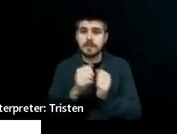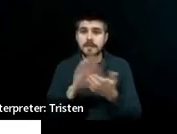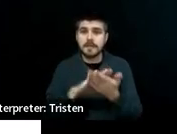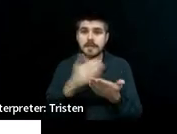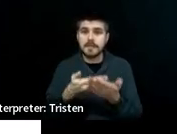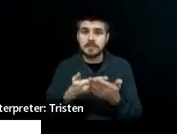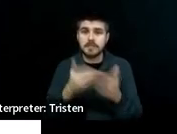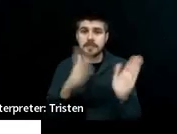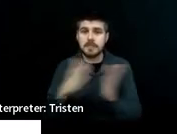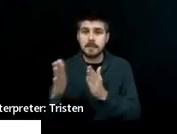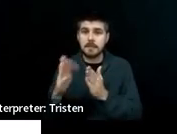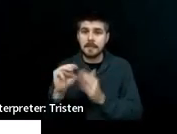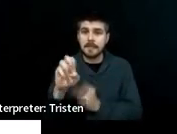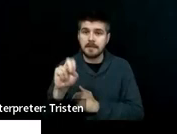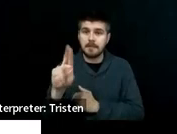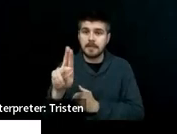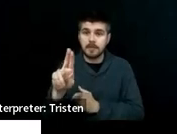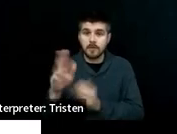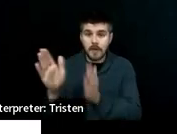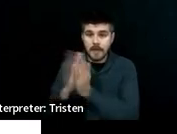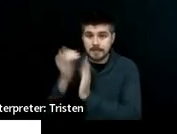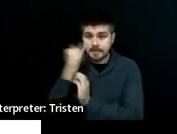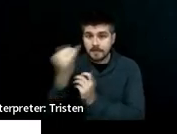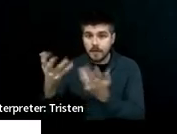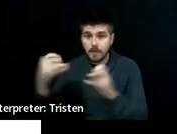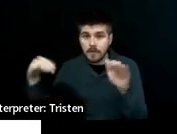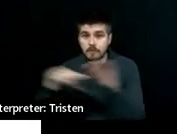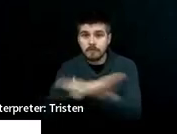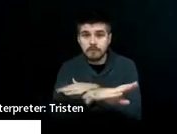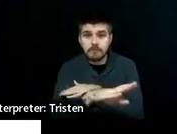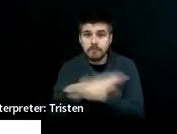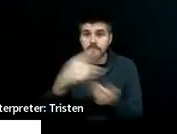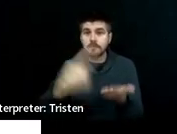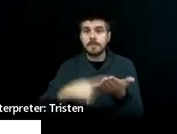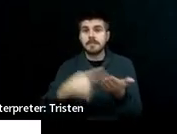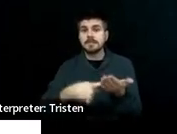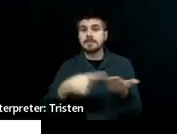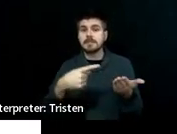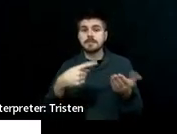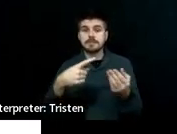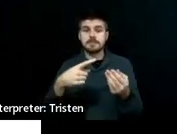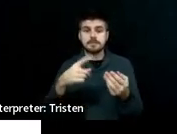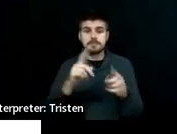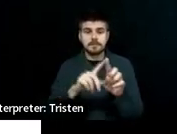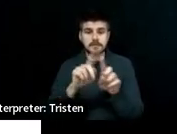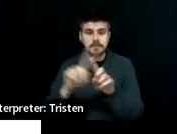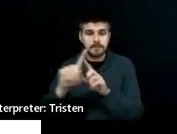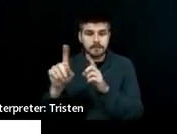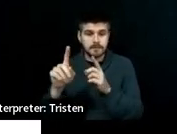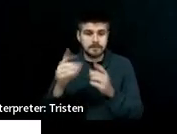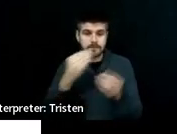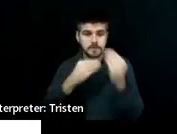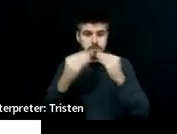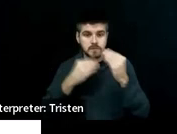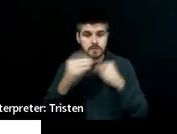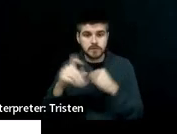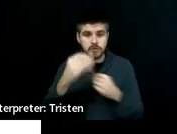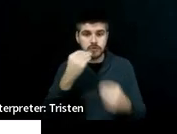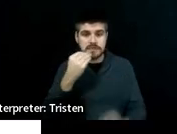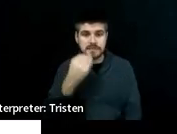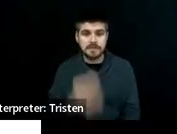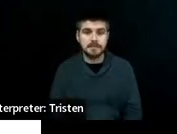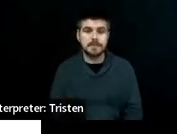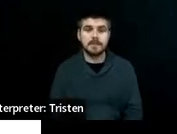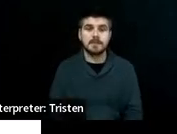Ask if they if the nutritionist wants to come in for a period and talk about, you know, the food pyramid, personal